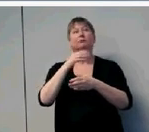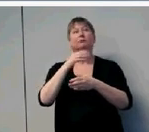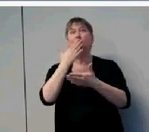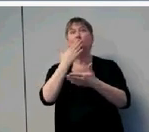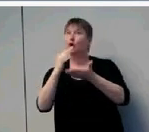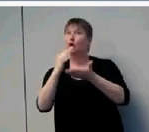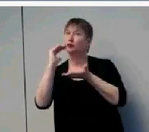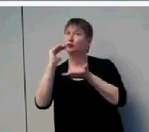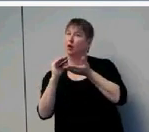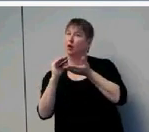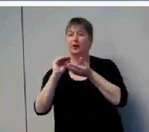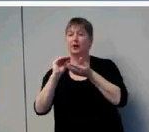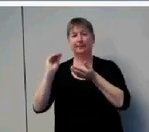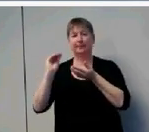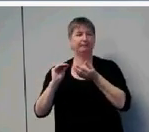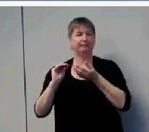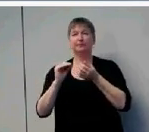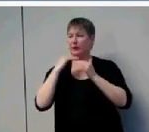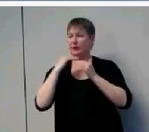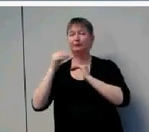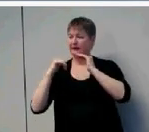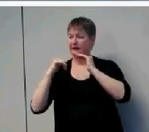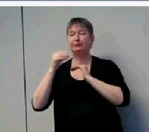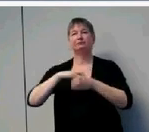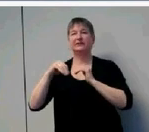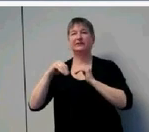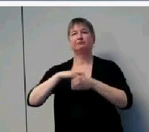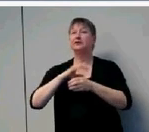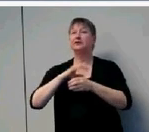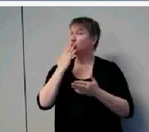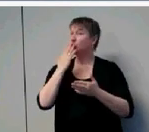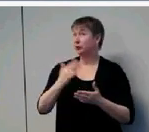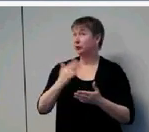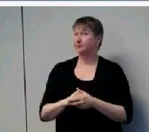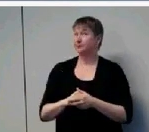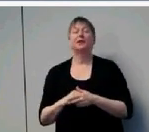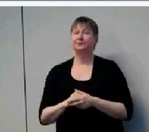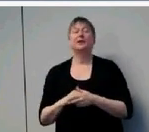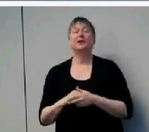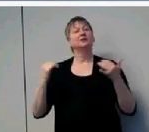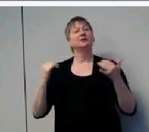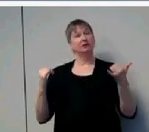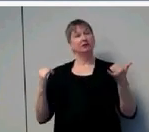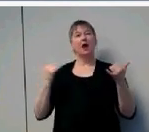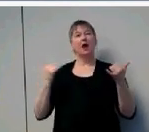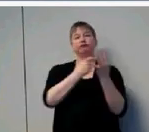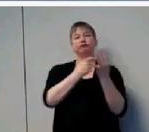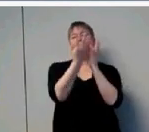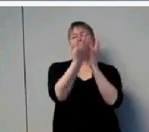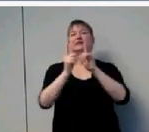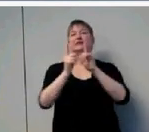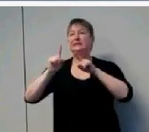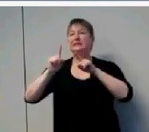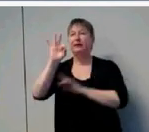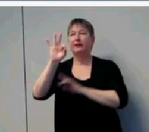So we measured lots of different variables. But today I'm going to focus on hearing and language skills as I